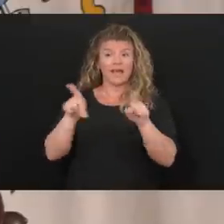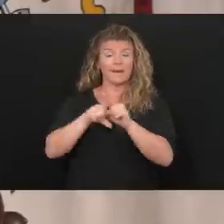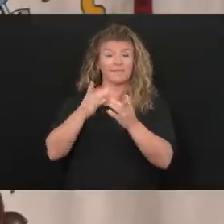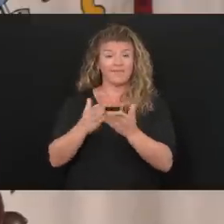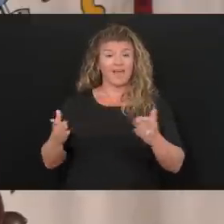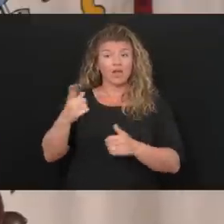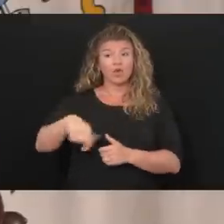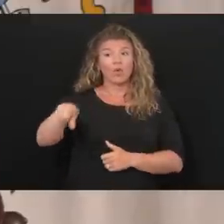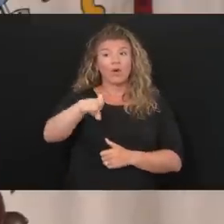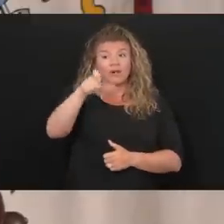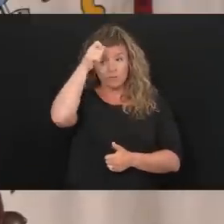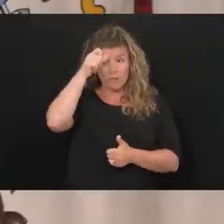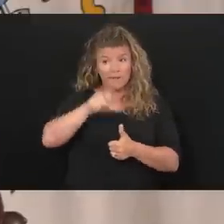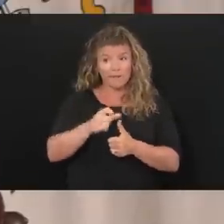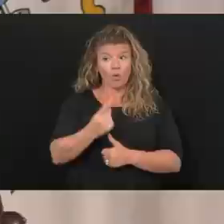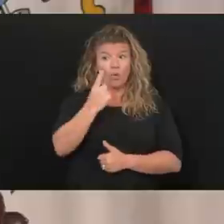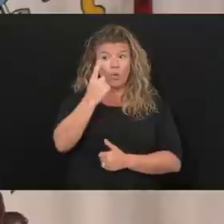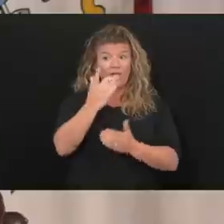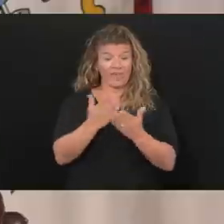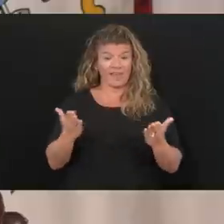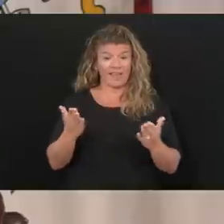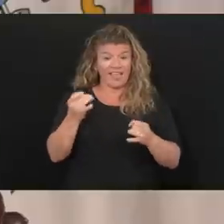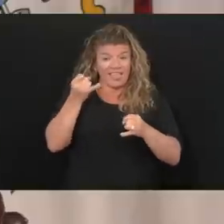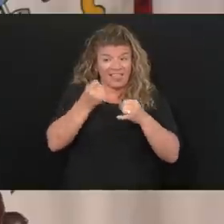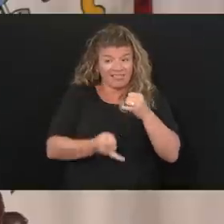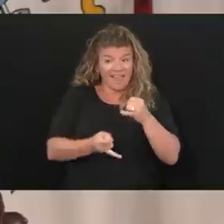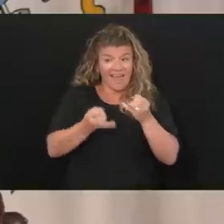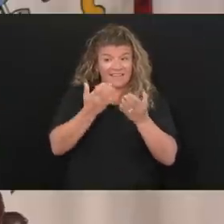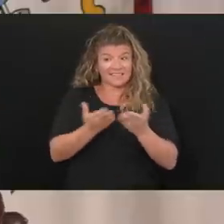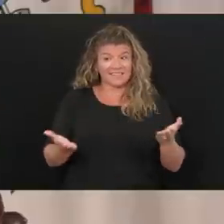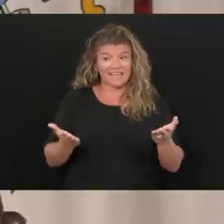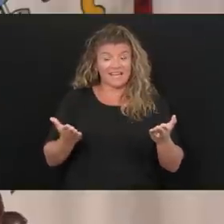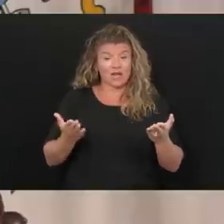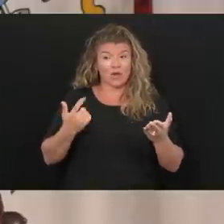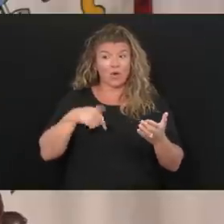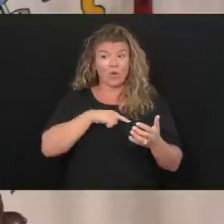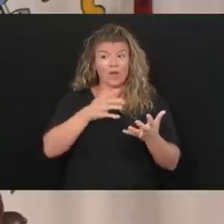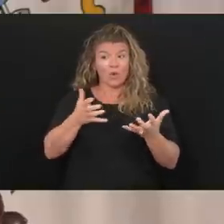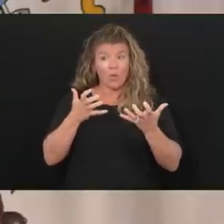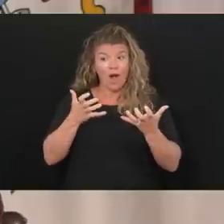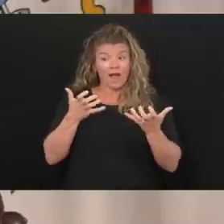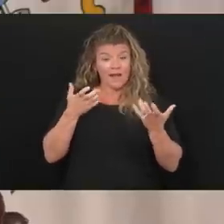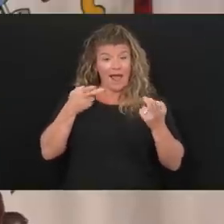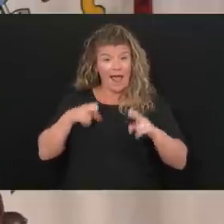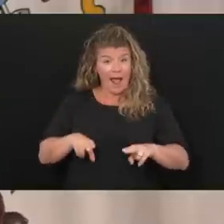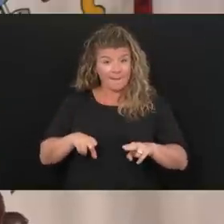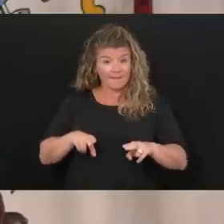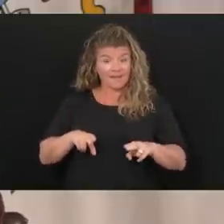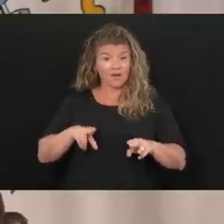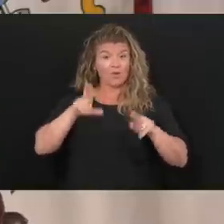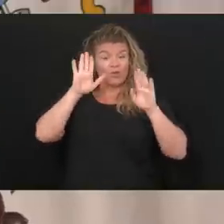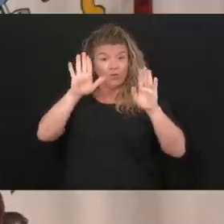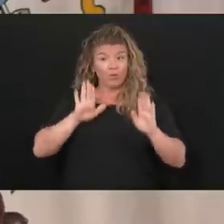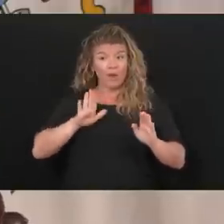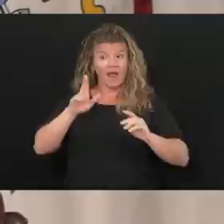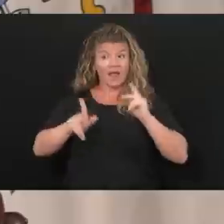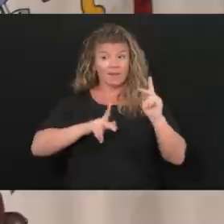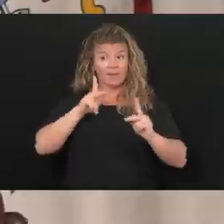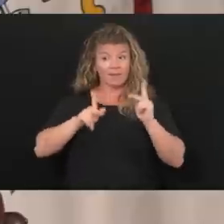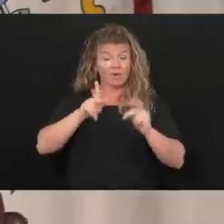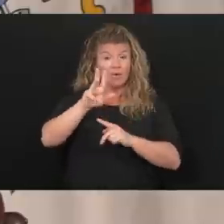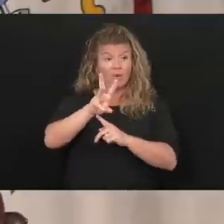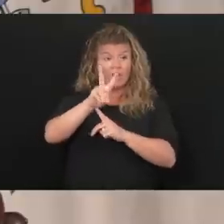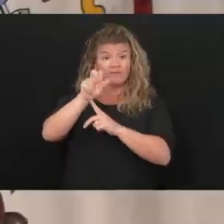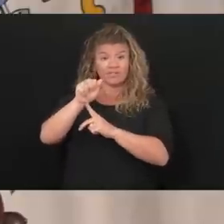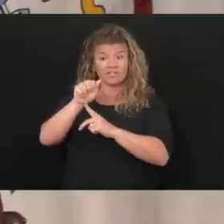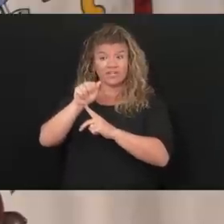one thing, the last thing on earth we want to have happen with great West Virginians that we've lost in this